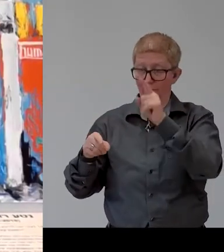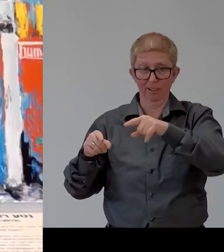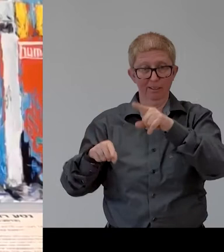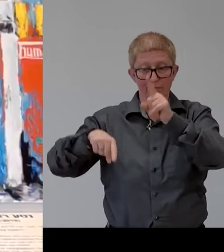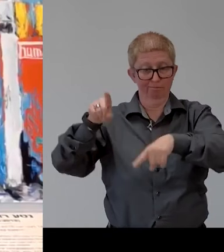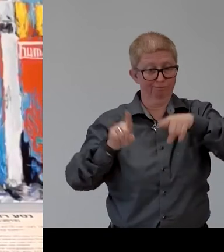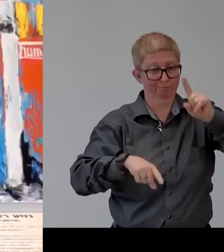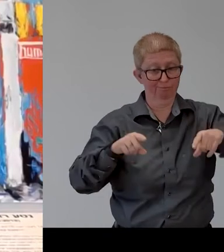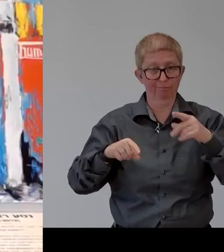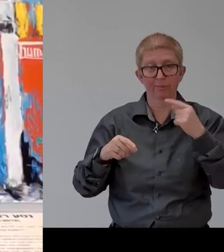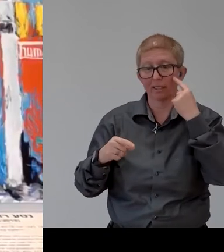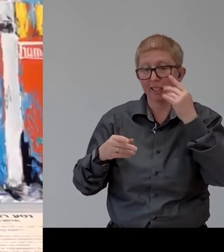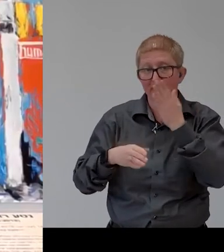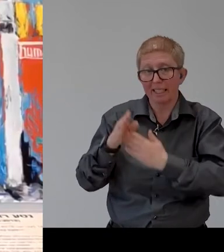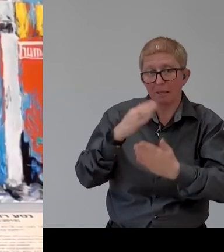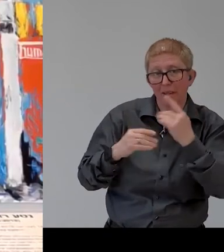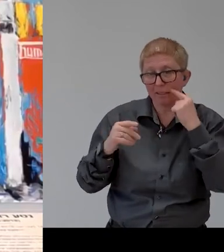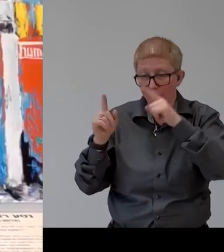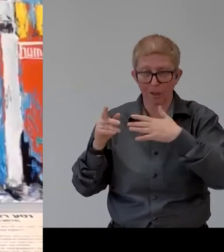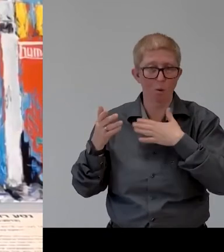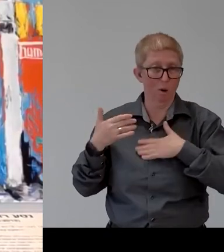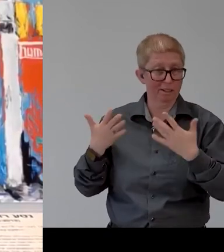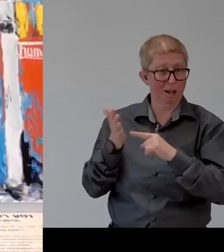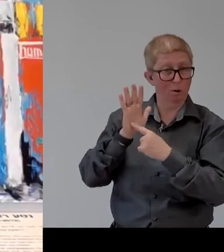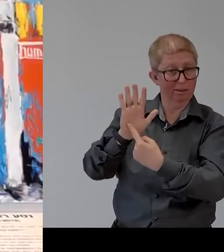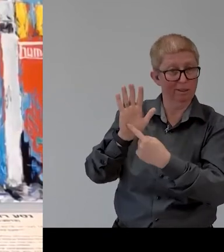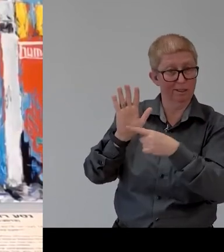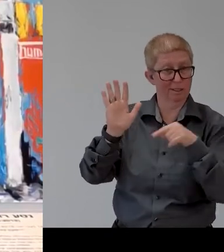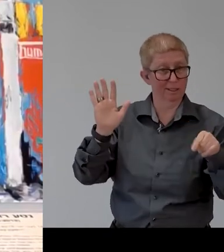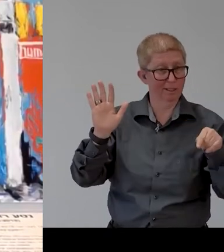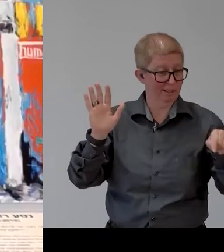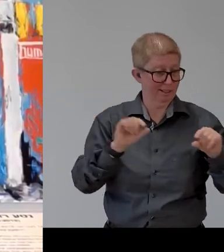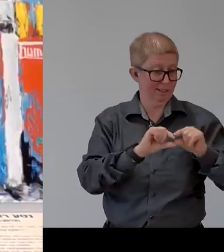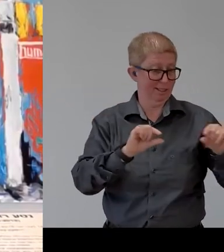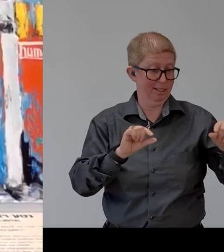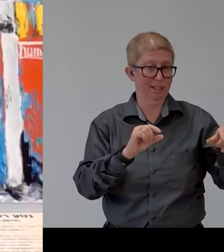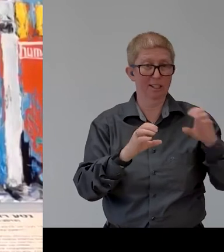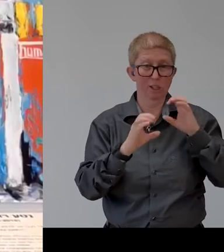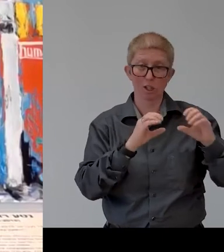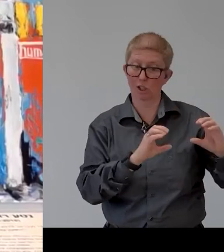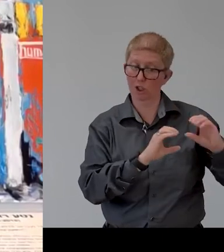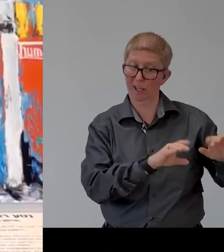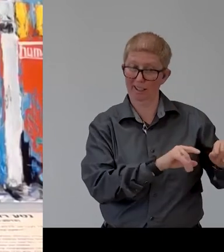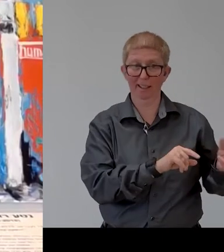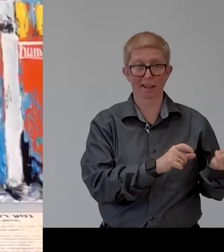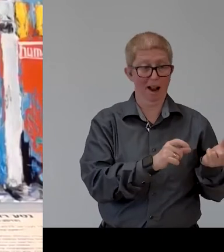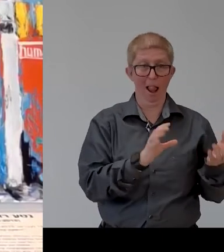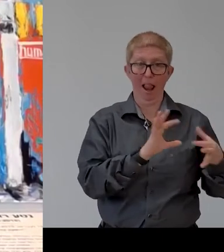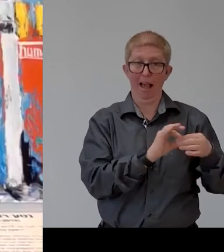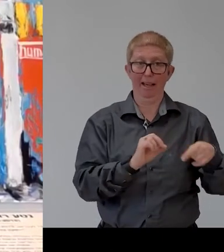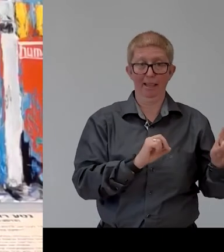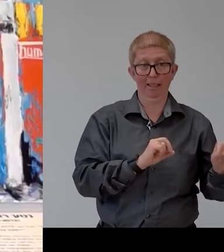so let's start experiencing in the chat you have now a link um now this link will start with a tunnel